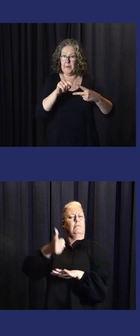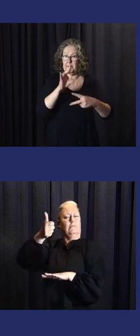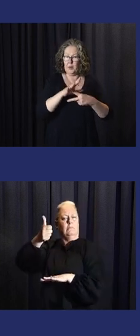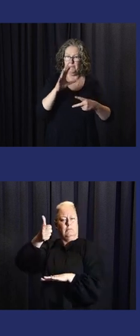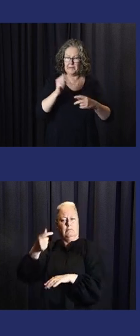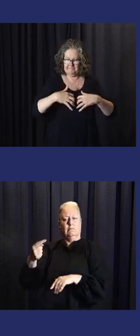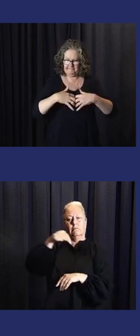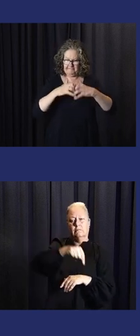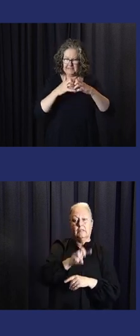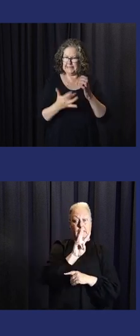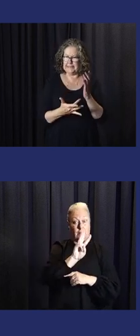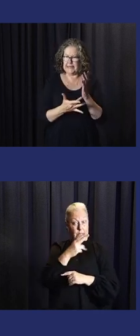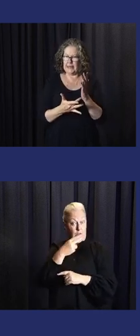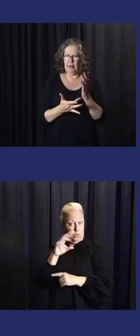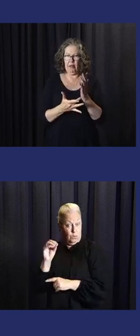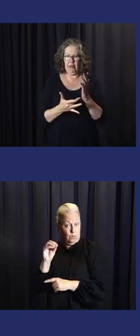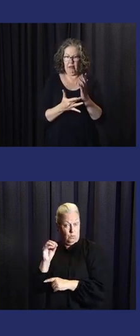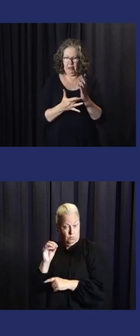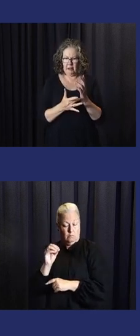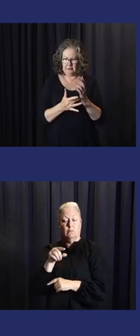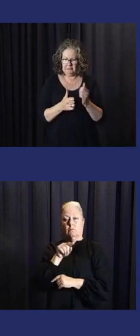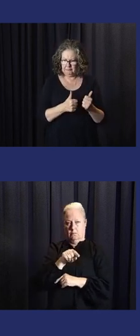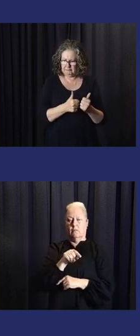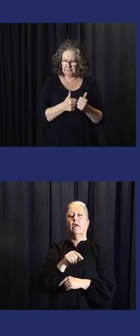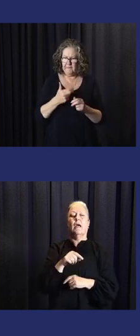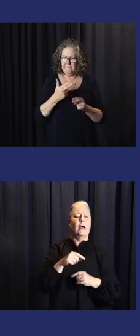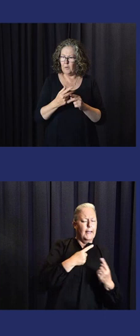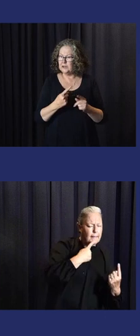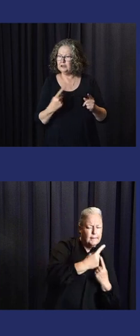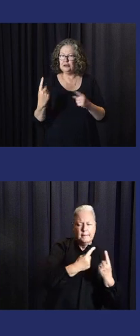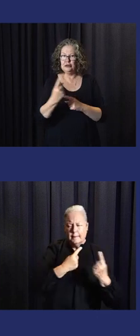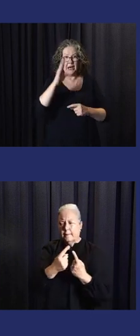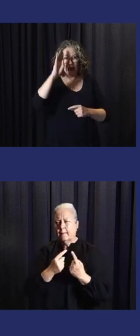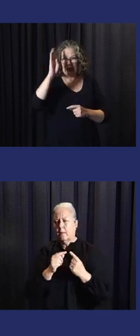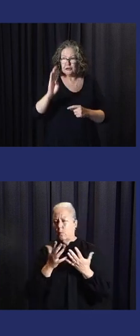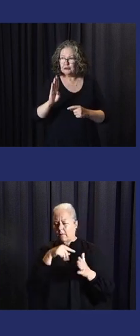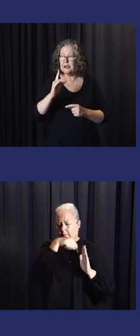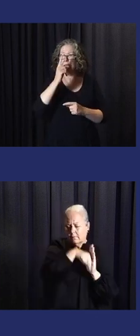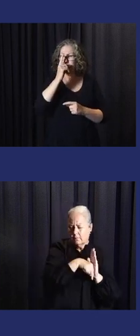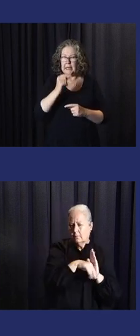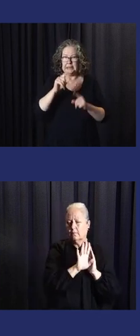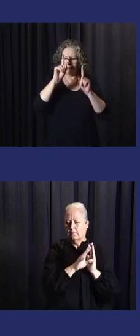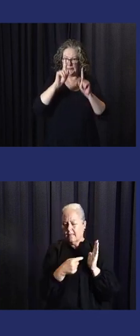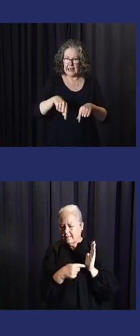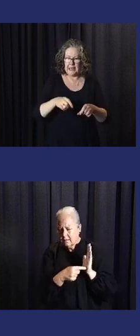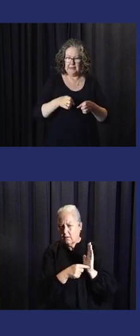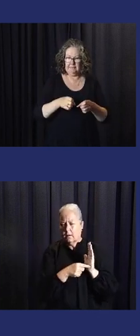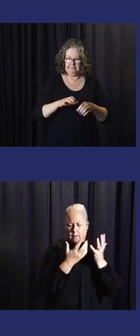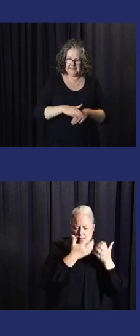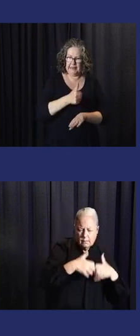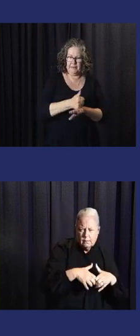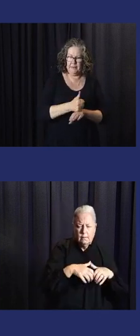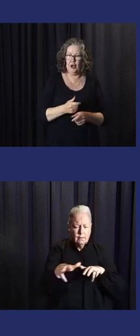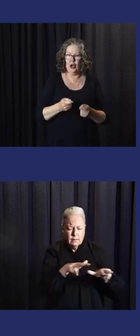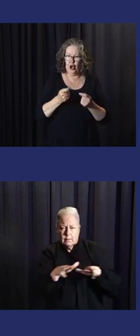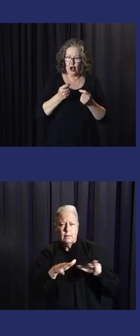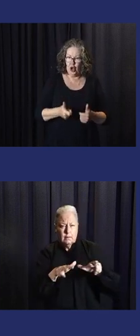commissions within the WMO. Why is that important? Because they've got to create and formulate the technical work that the